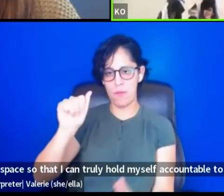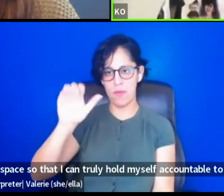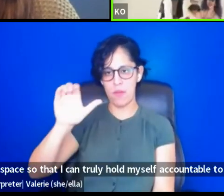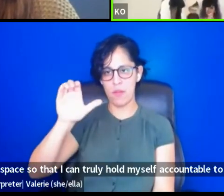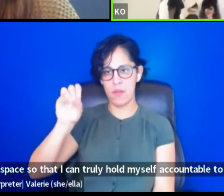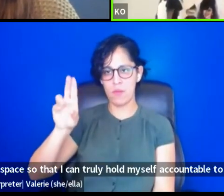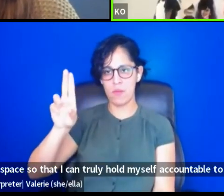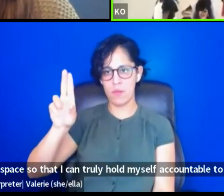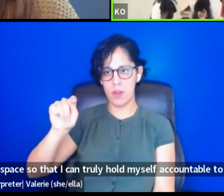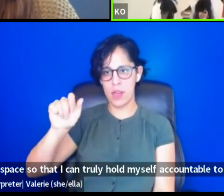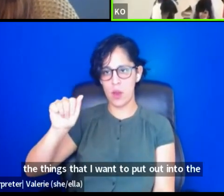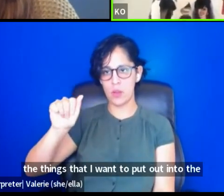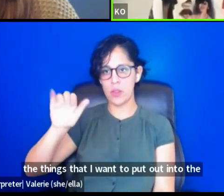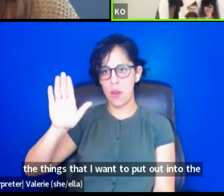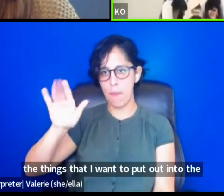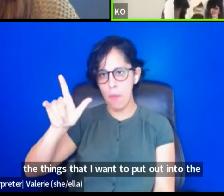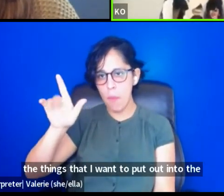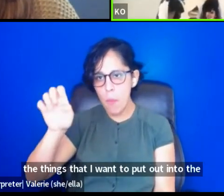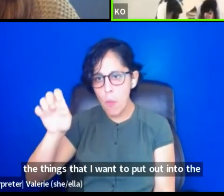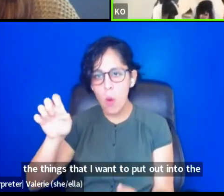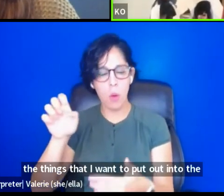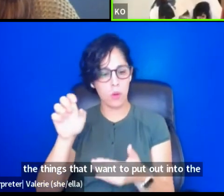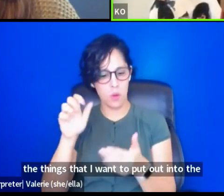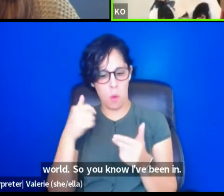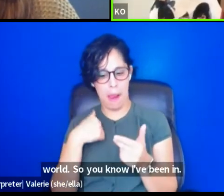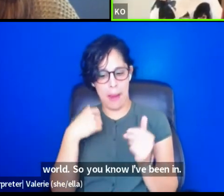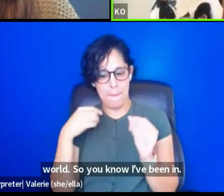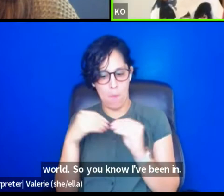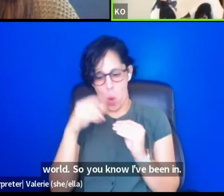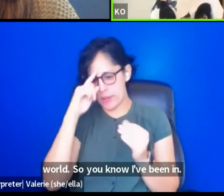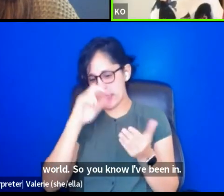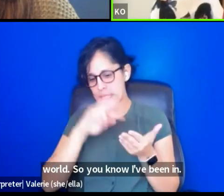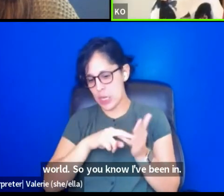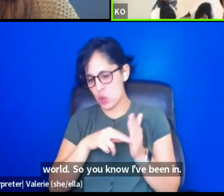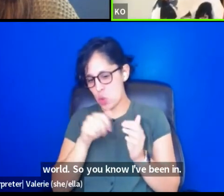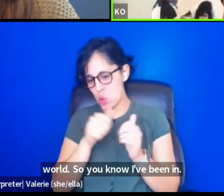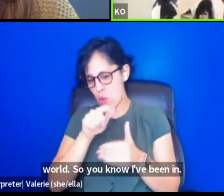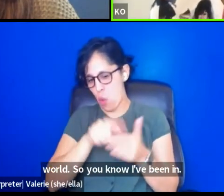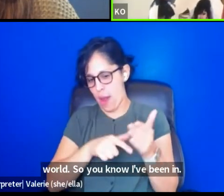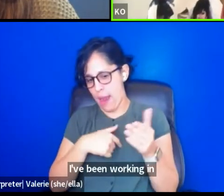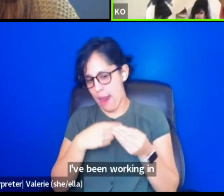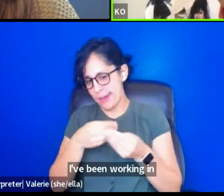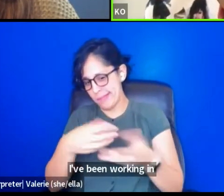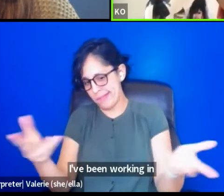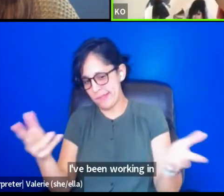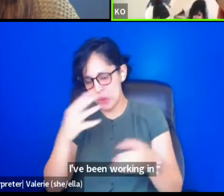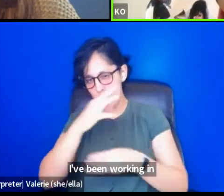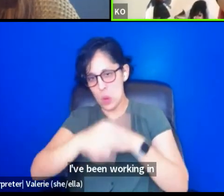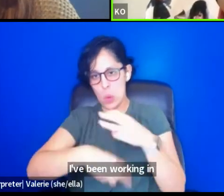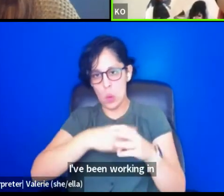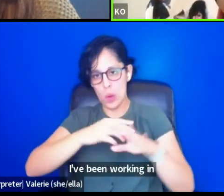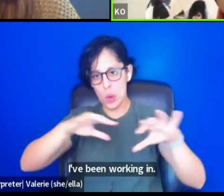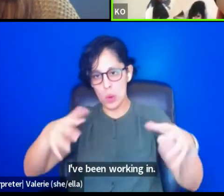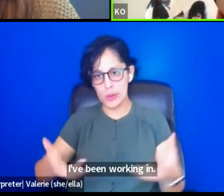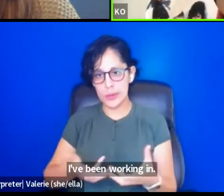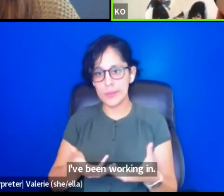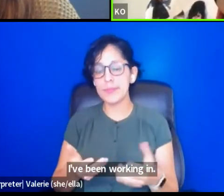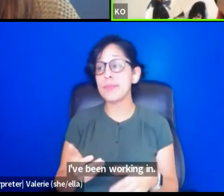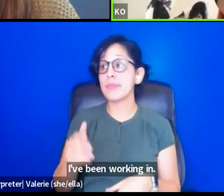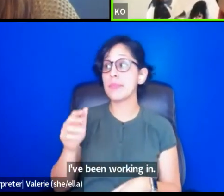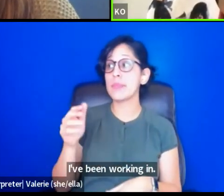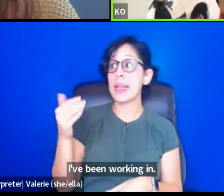into the world. So, you know, I've been in, I've been working in, uh, since August of last year, I was teaching virtually